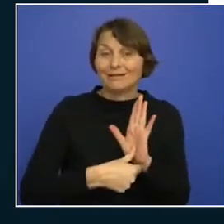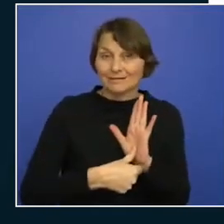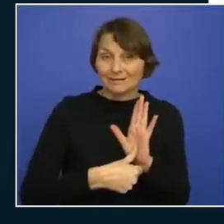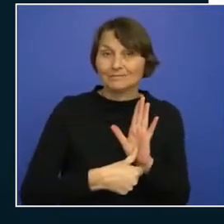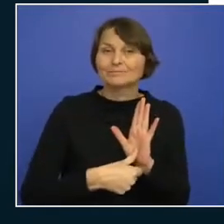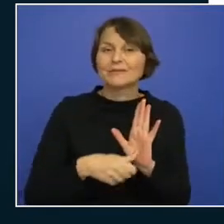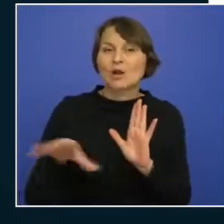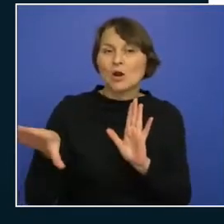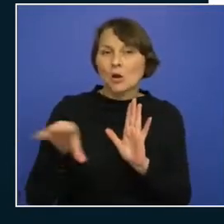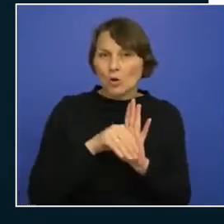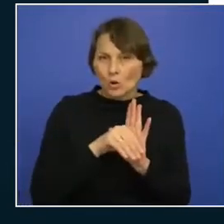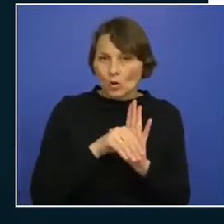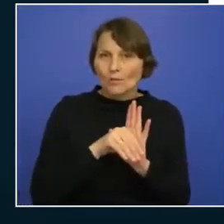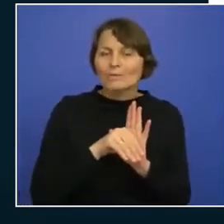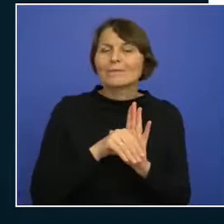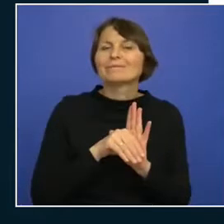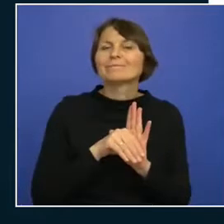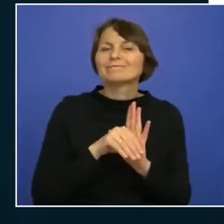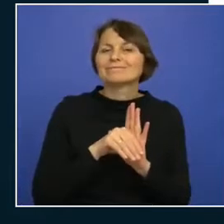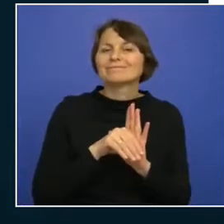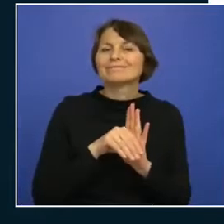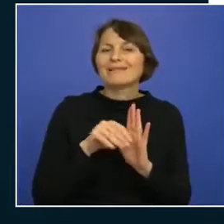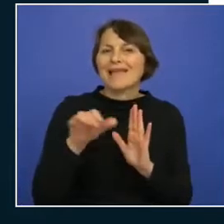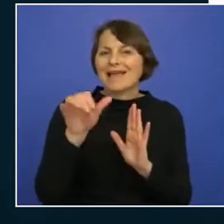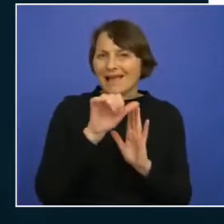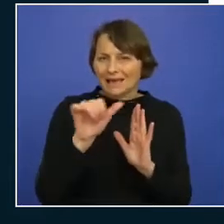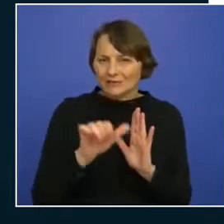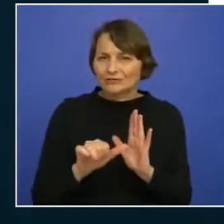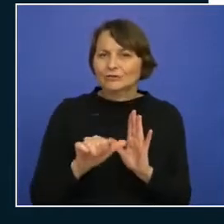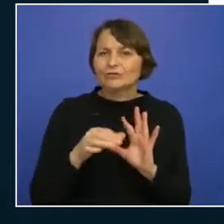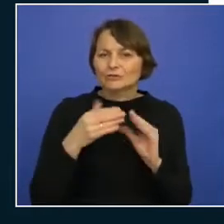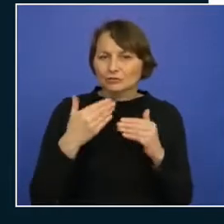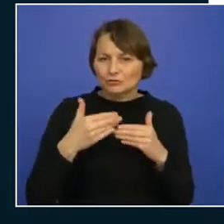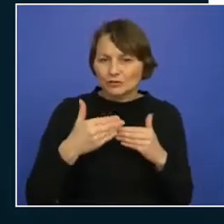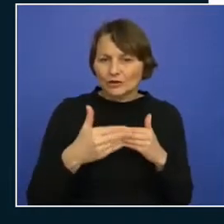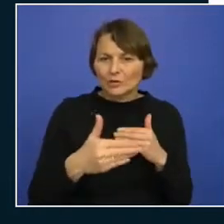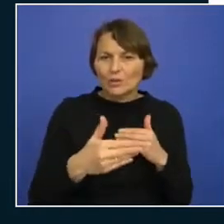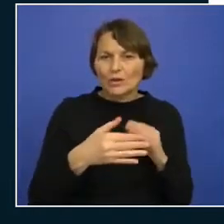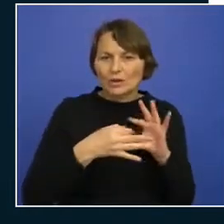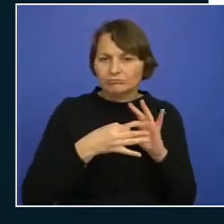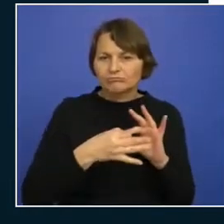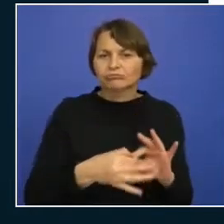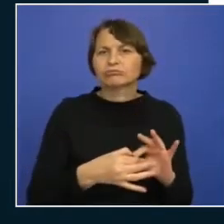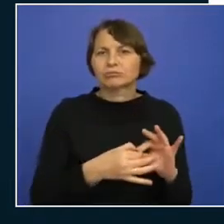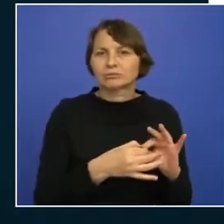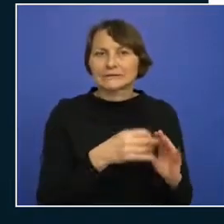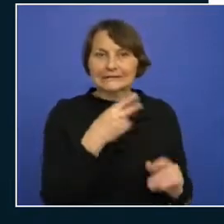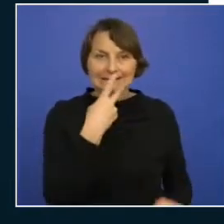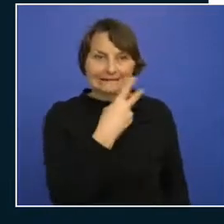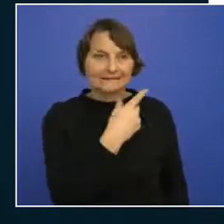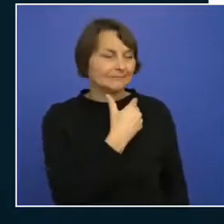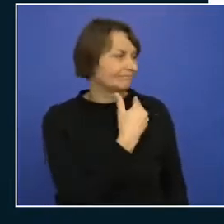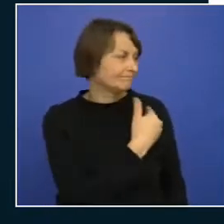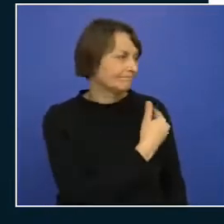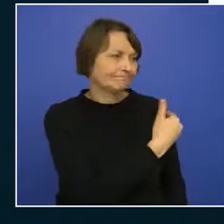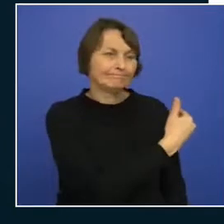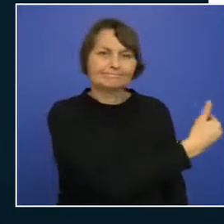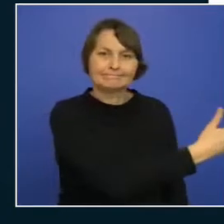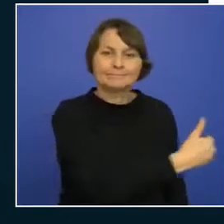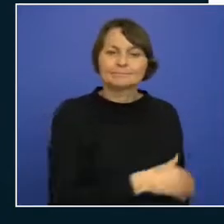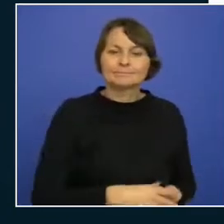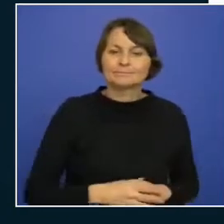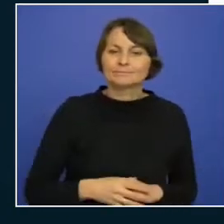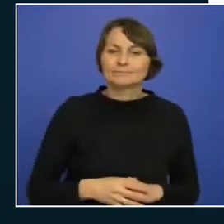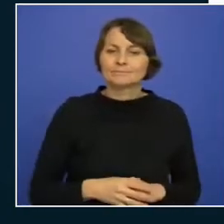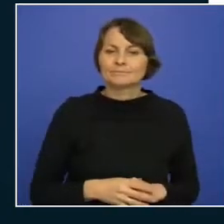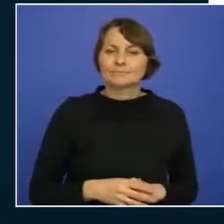the Azure SQL service connection string from an Azure key vault so during the deployment from my from